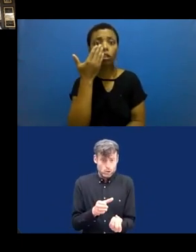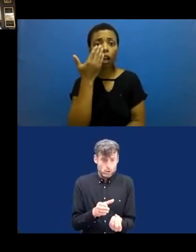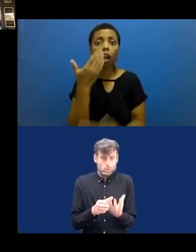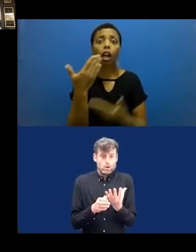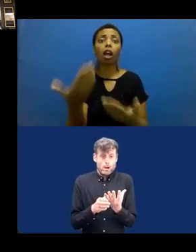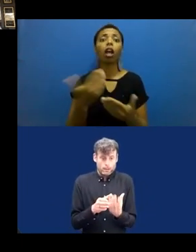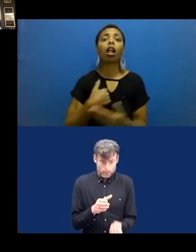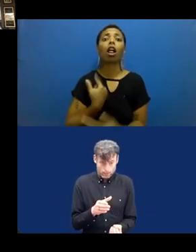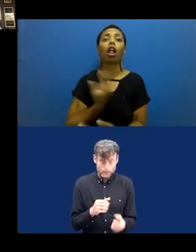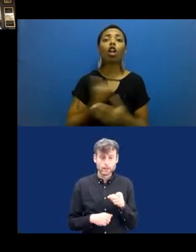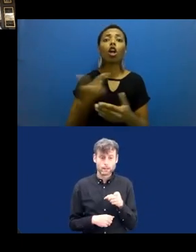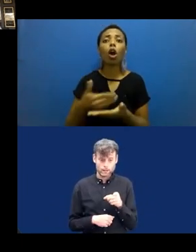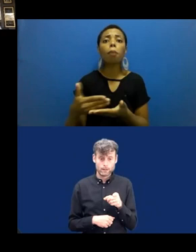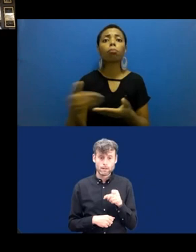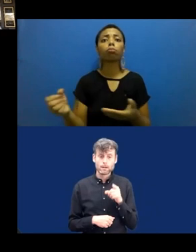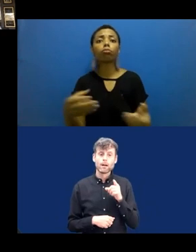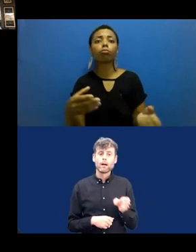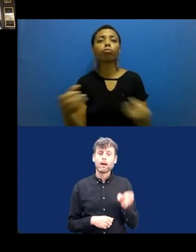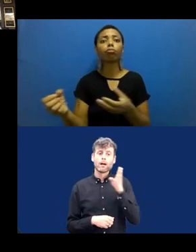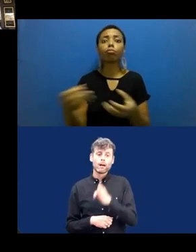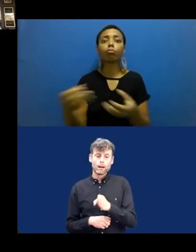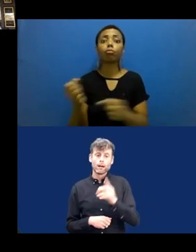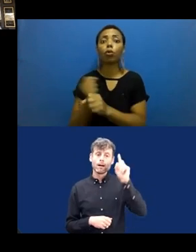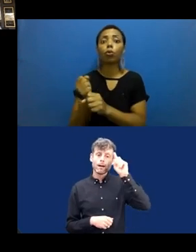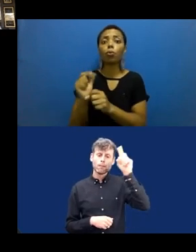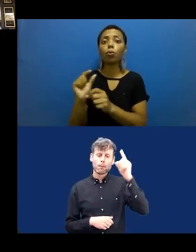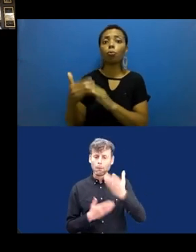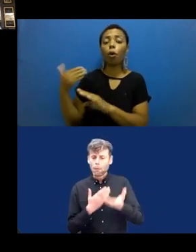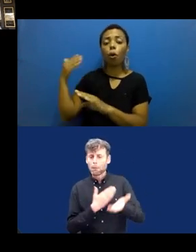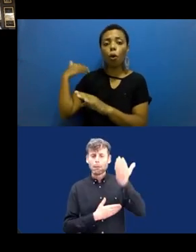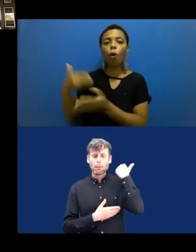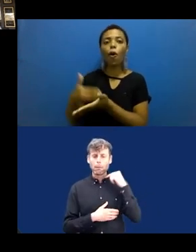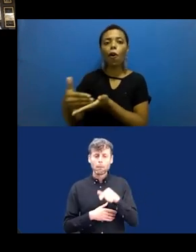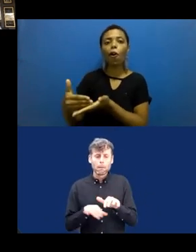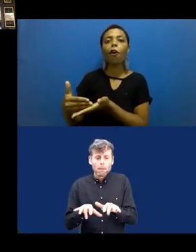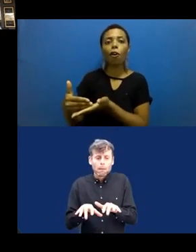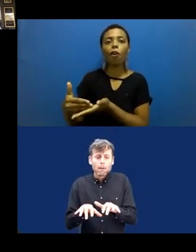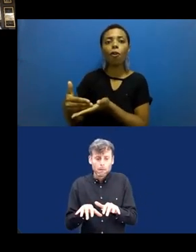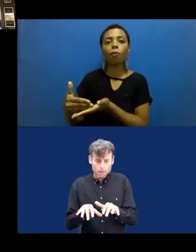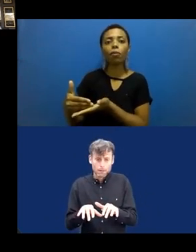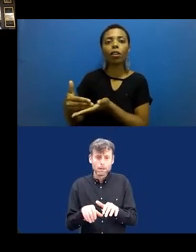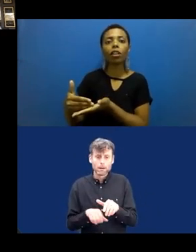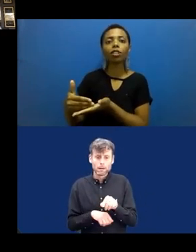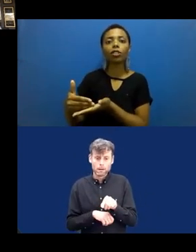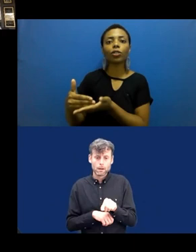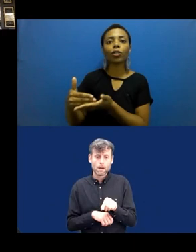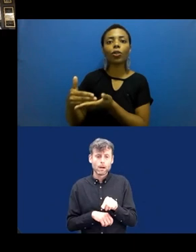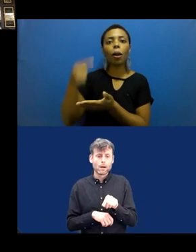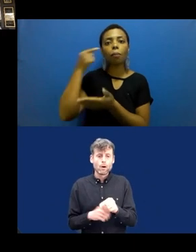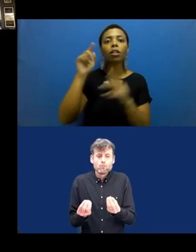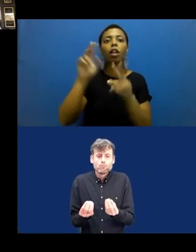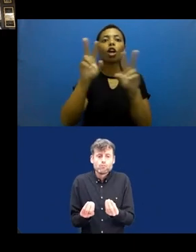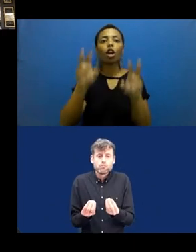developed many years ago. One is input only, the other is